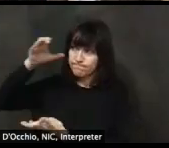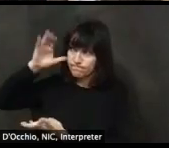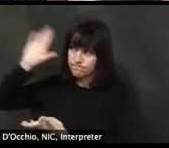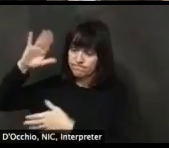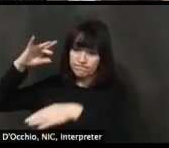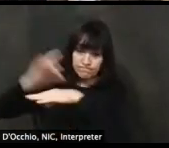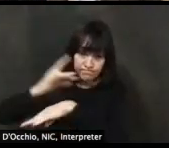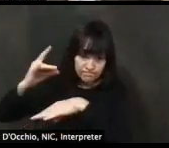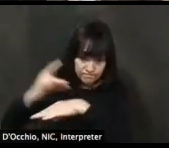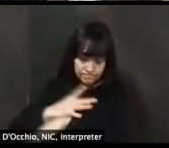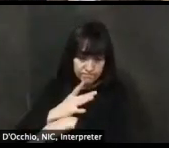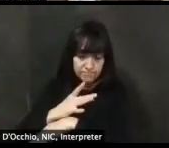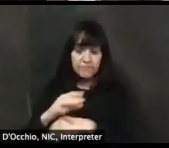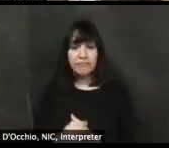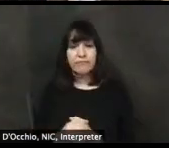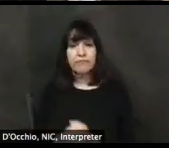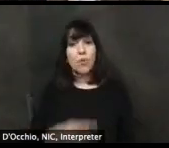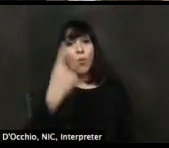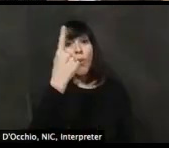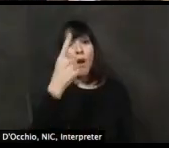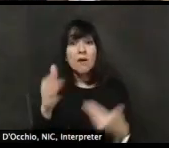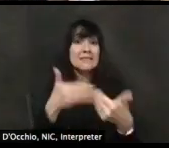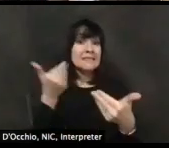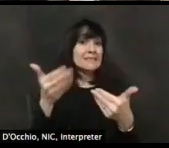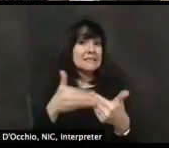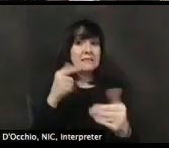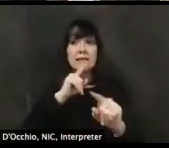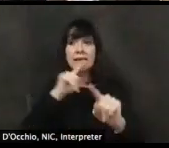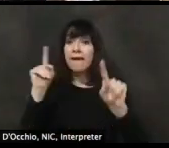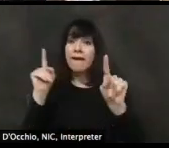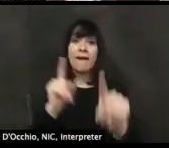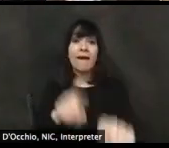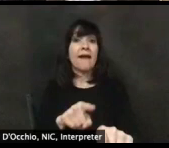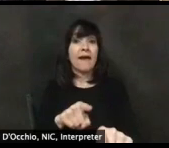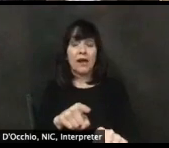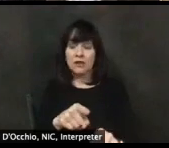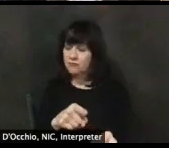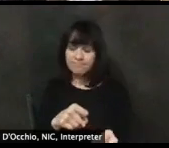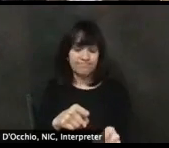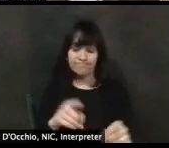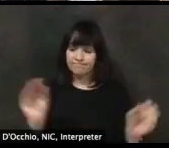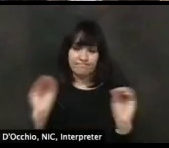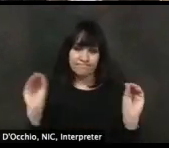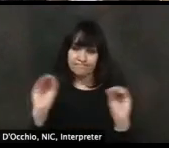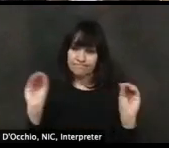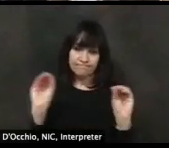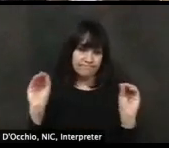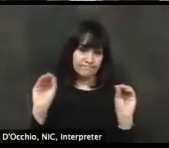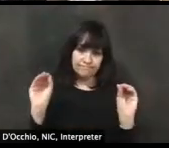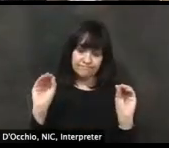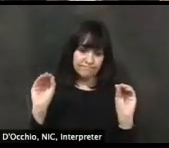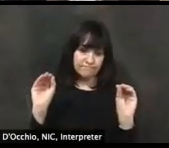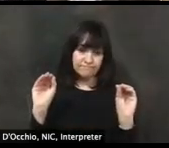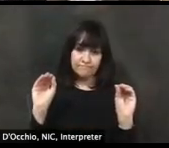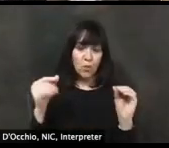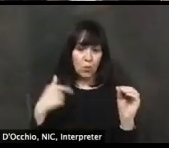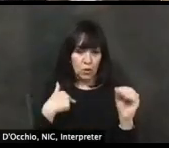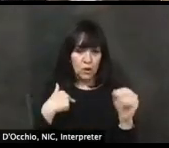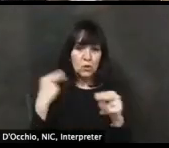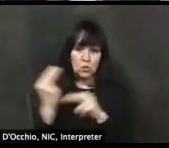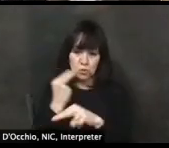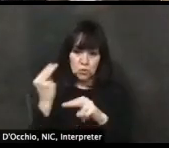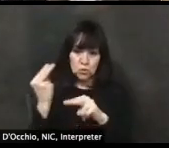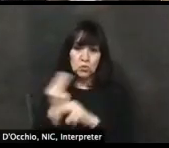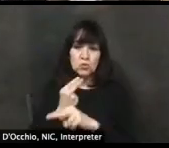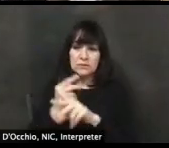there's no one measure that is going to tell us the picture of what is, what is going on. Um, and some measures